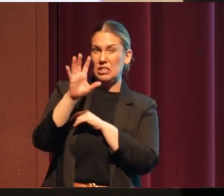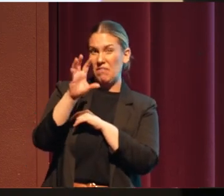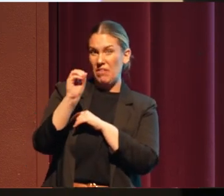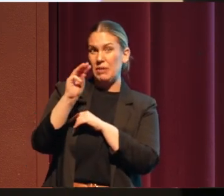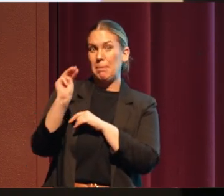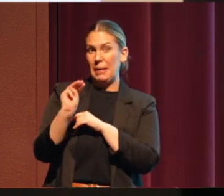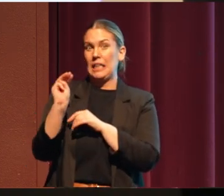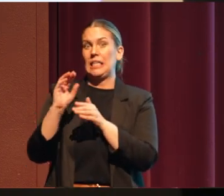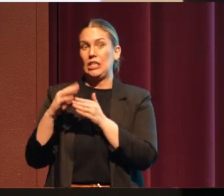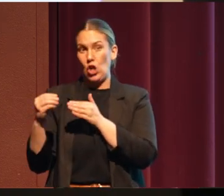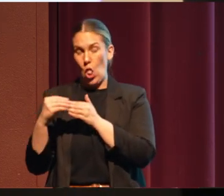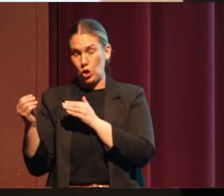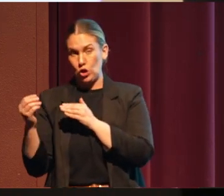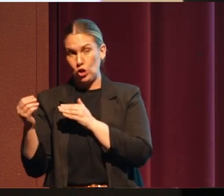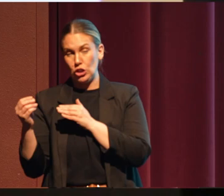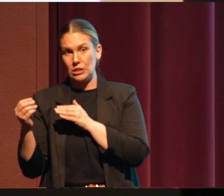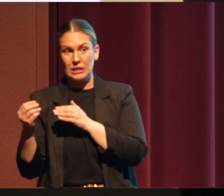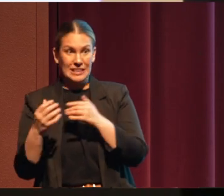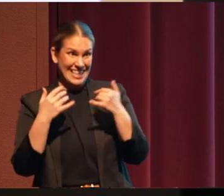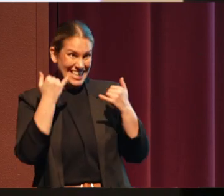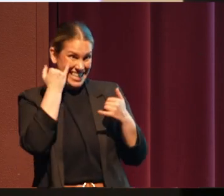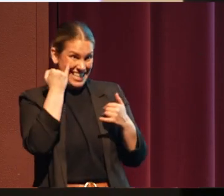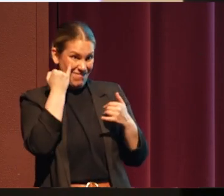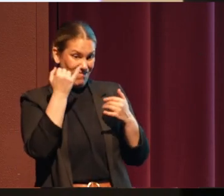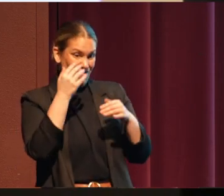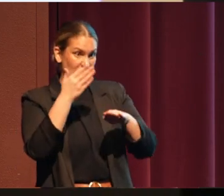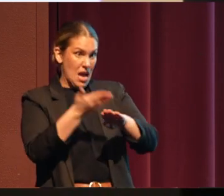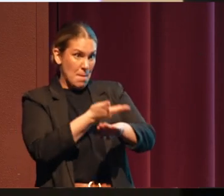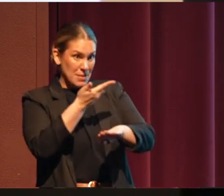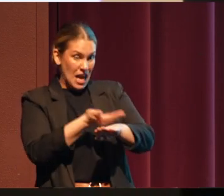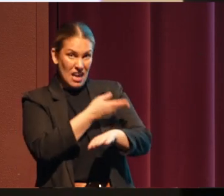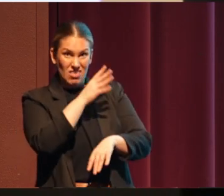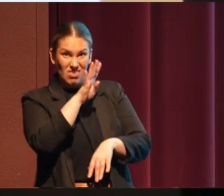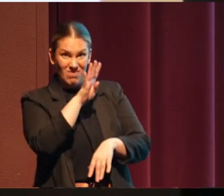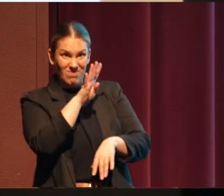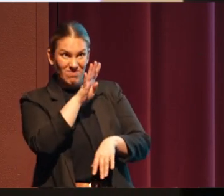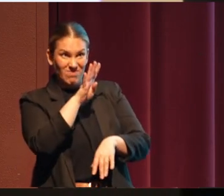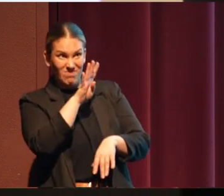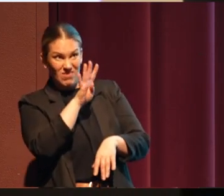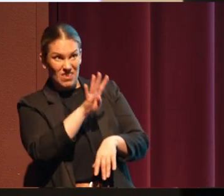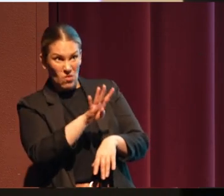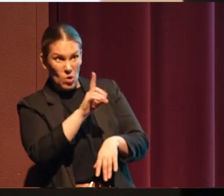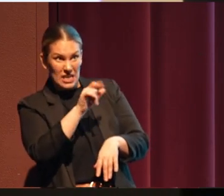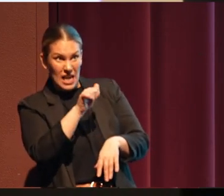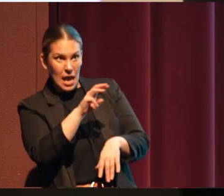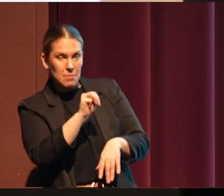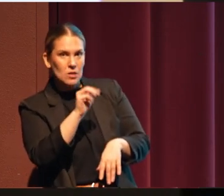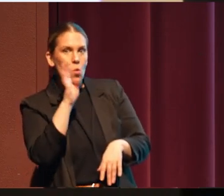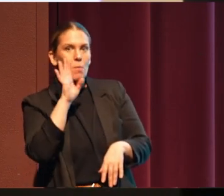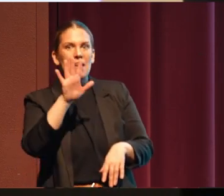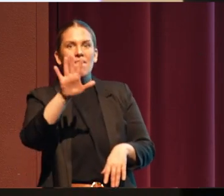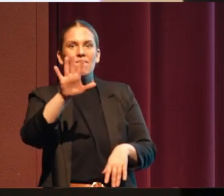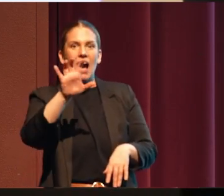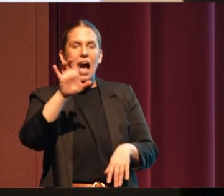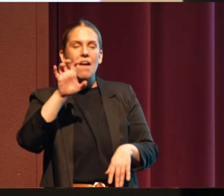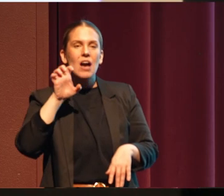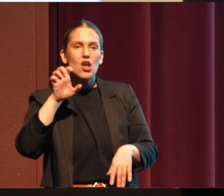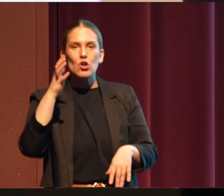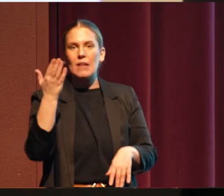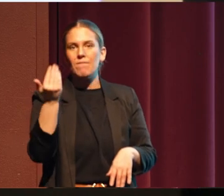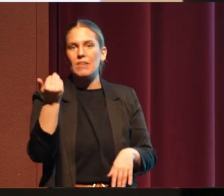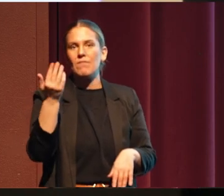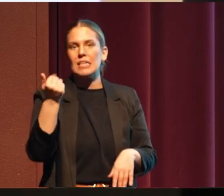If they were to update the four dams, it was going to cost $515 million